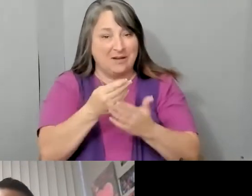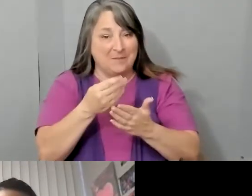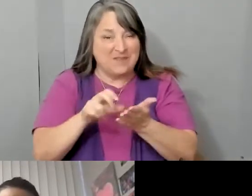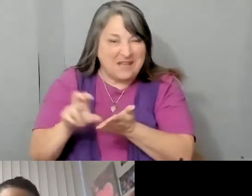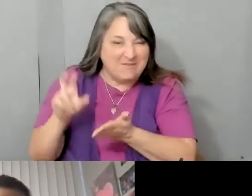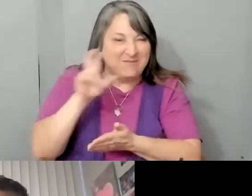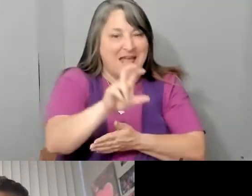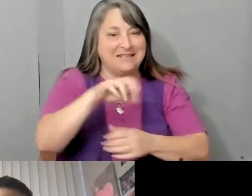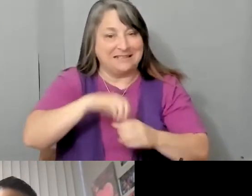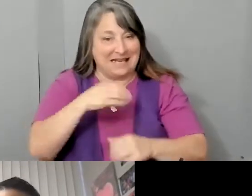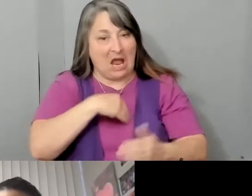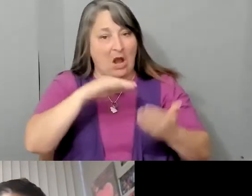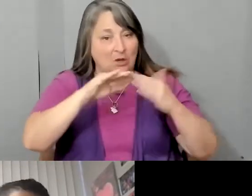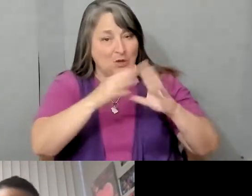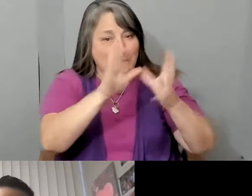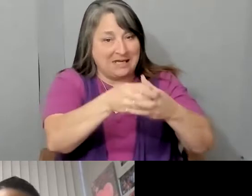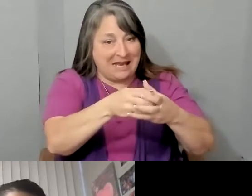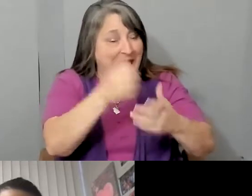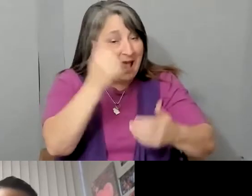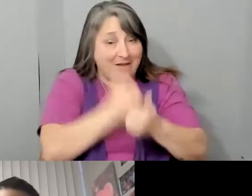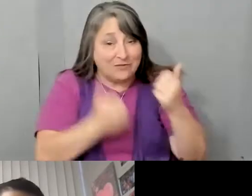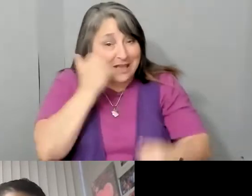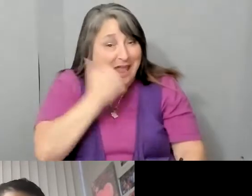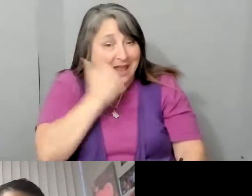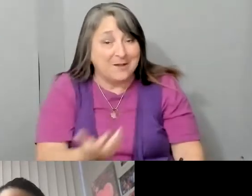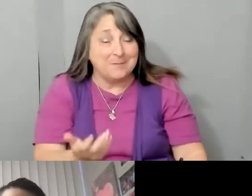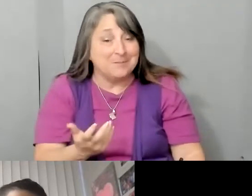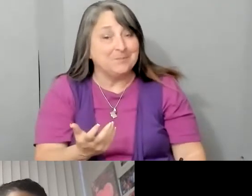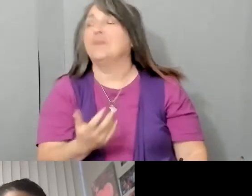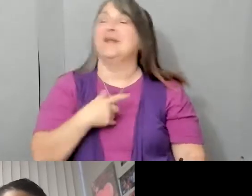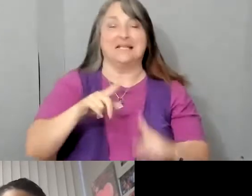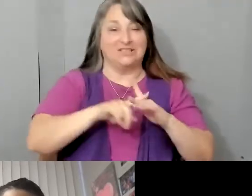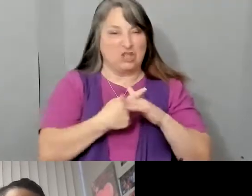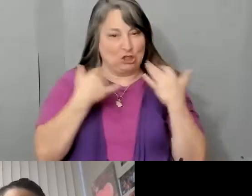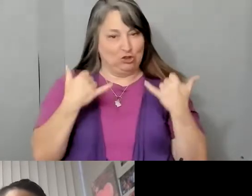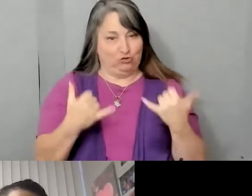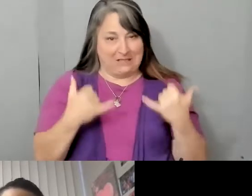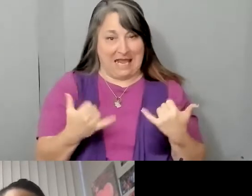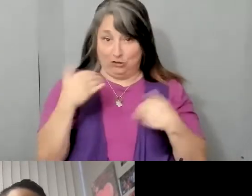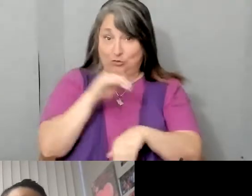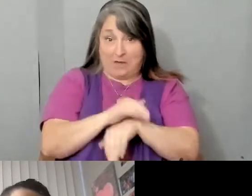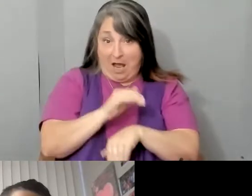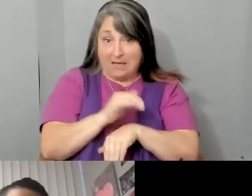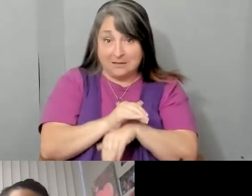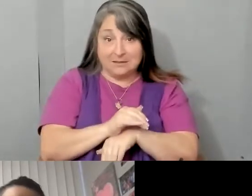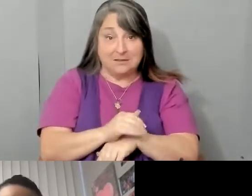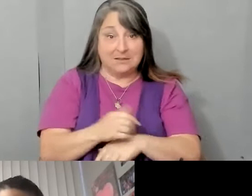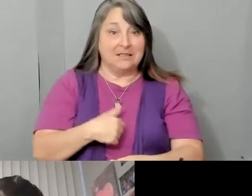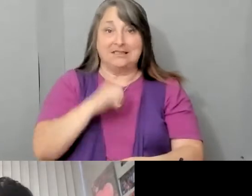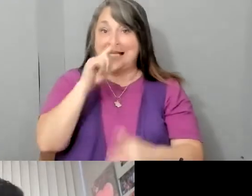cada día. Comienza hoy, esta noche. No comienza dos meses